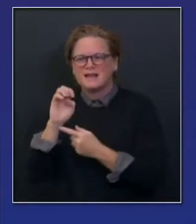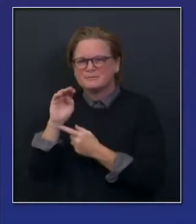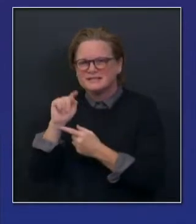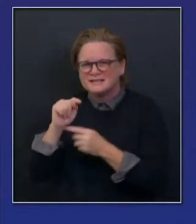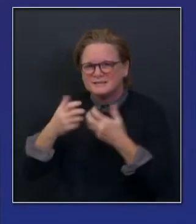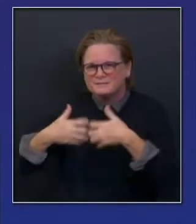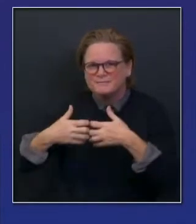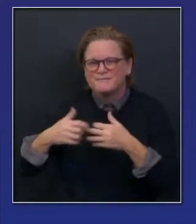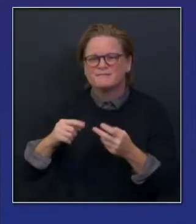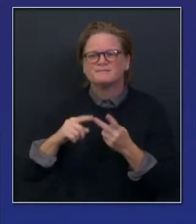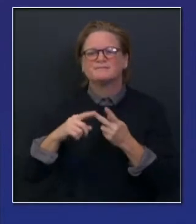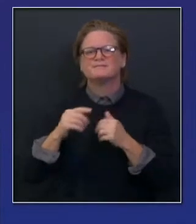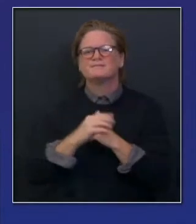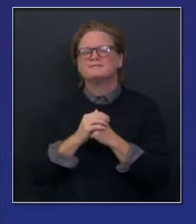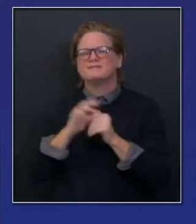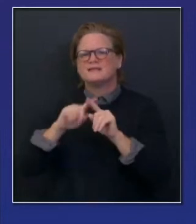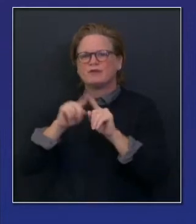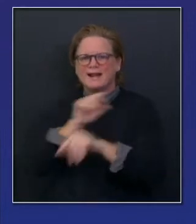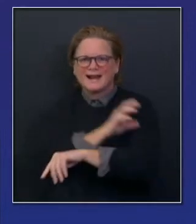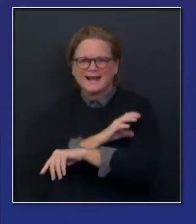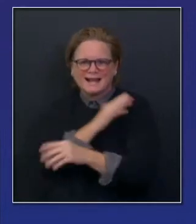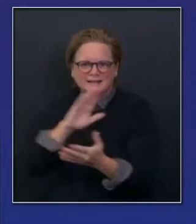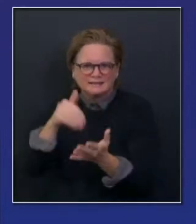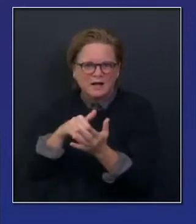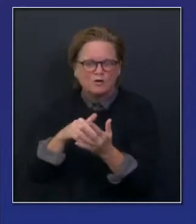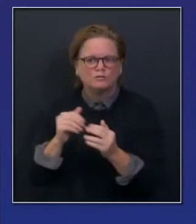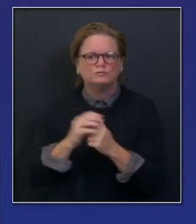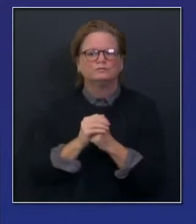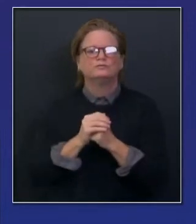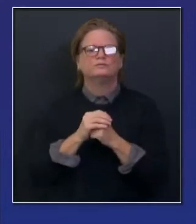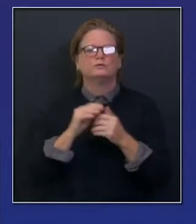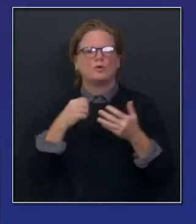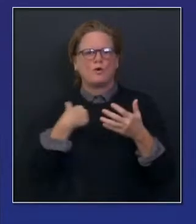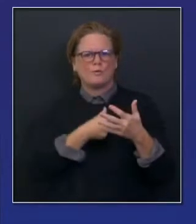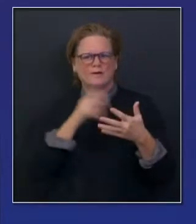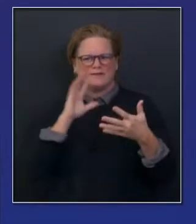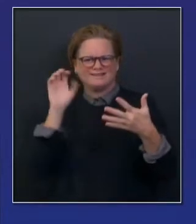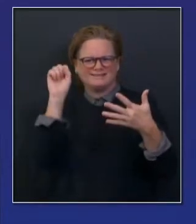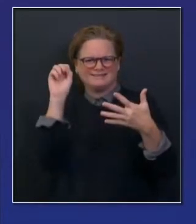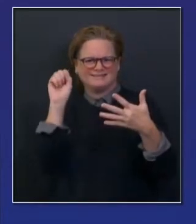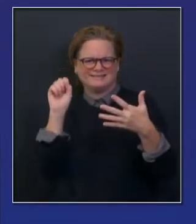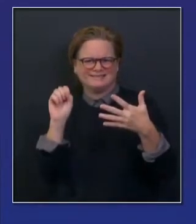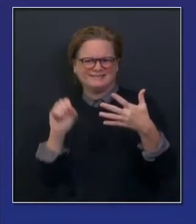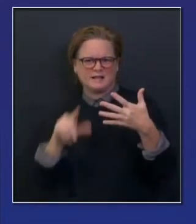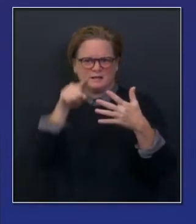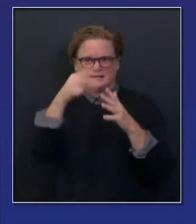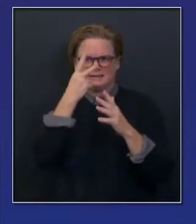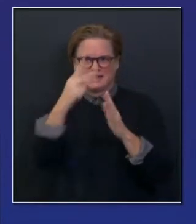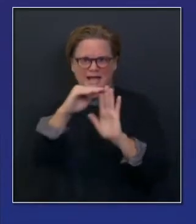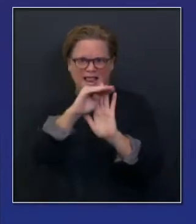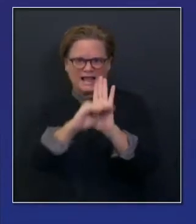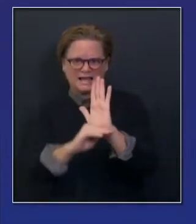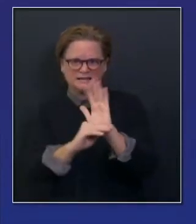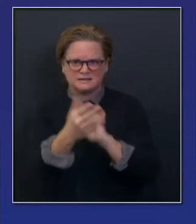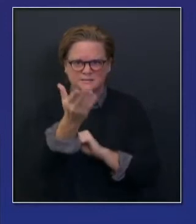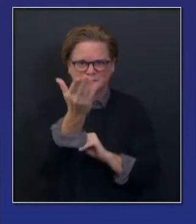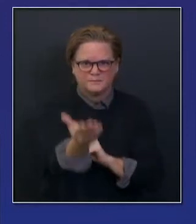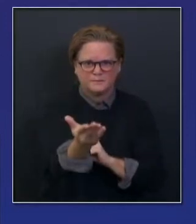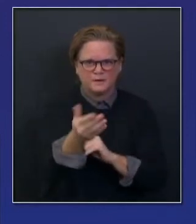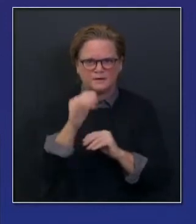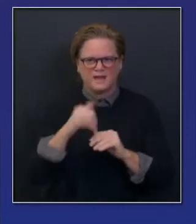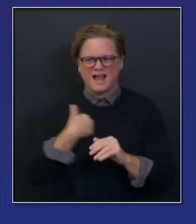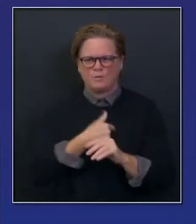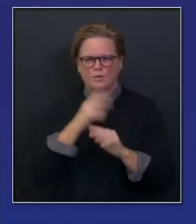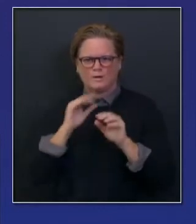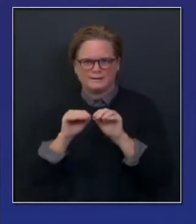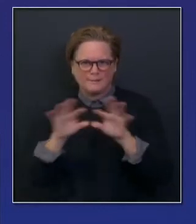workforce, skilled nursing workforce, as well as residential force, intermediate